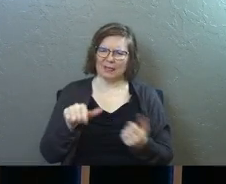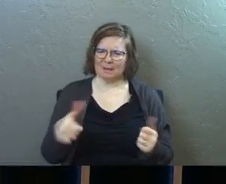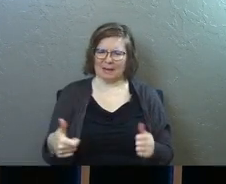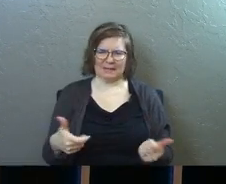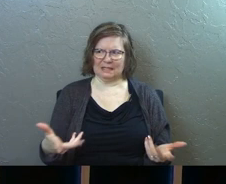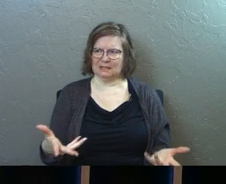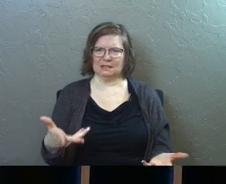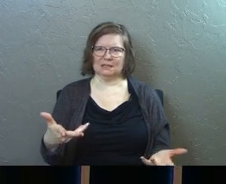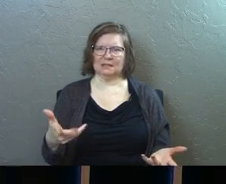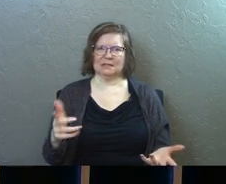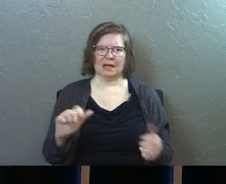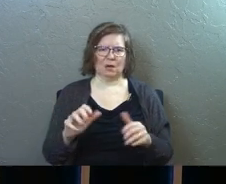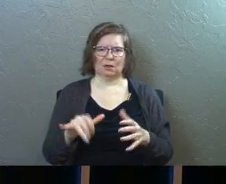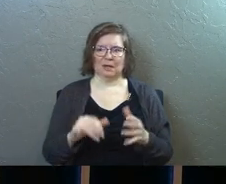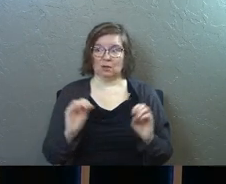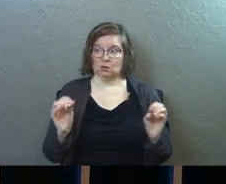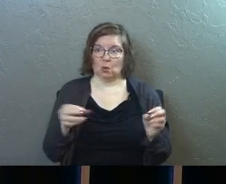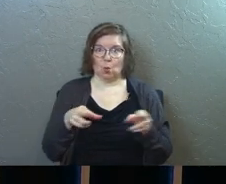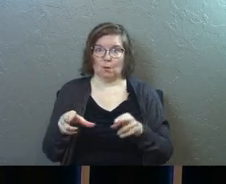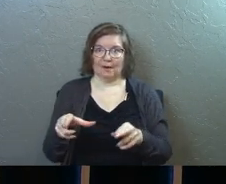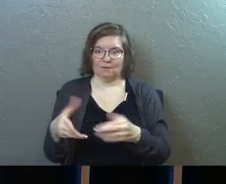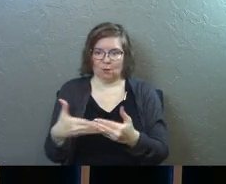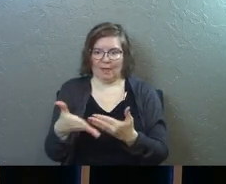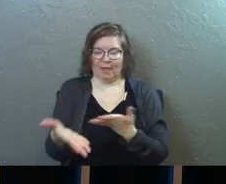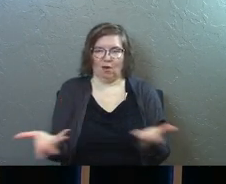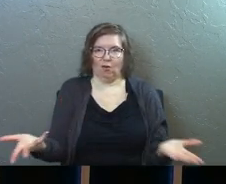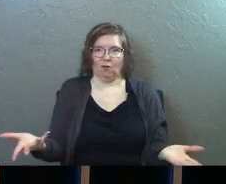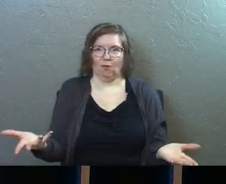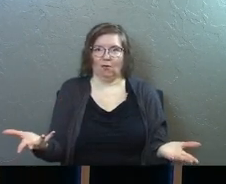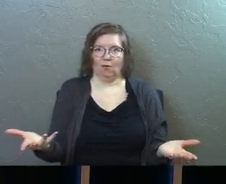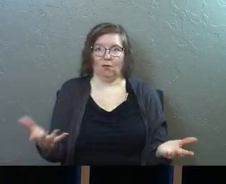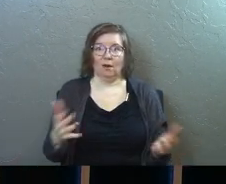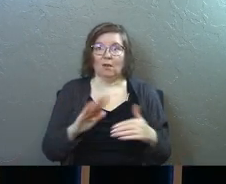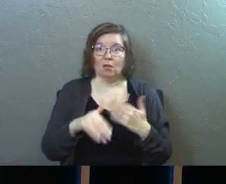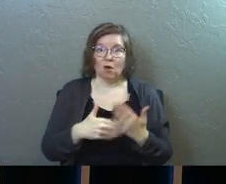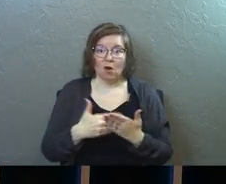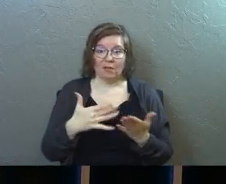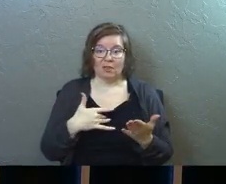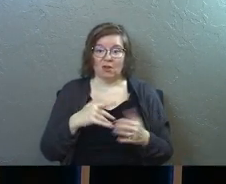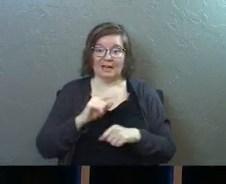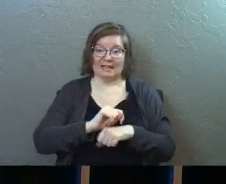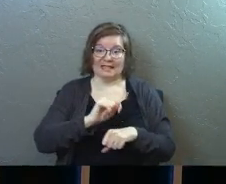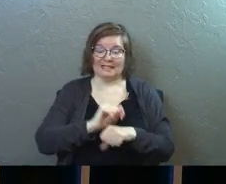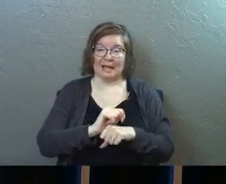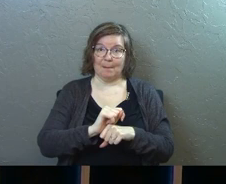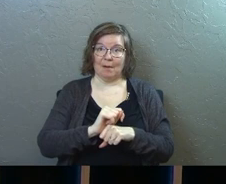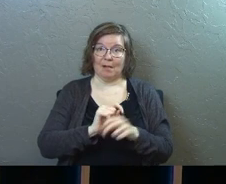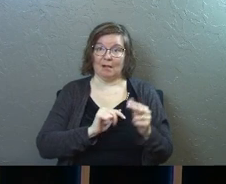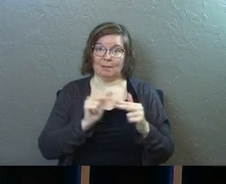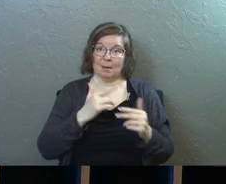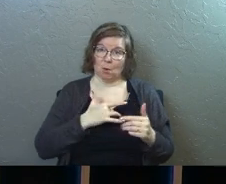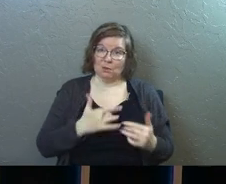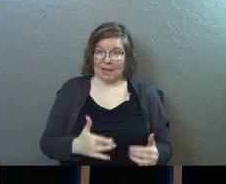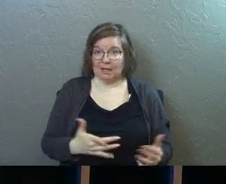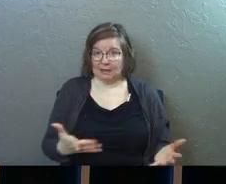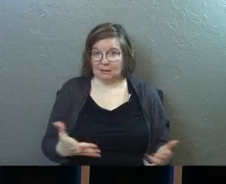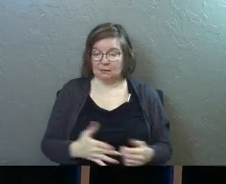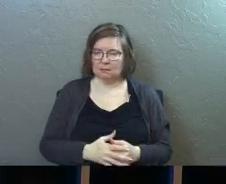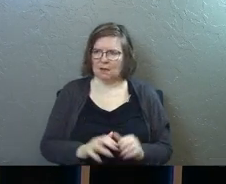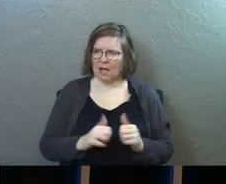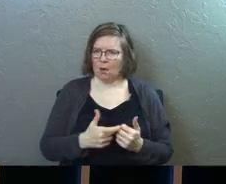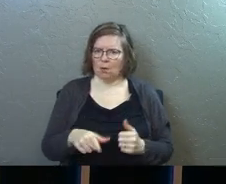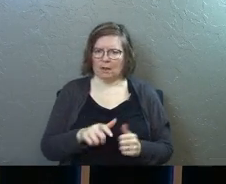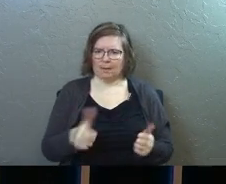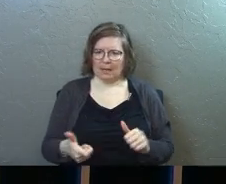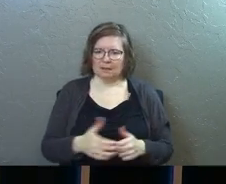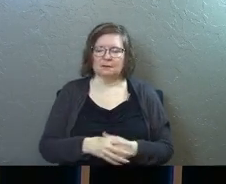they baptized? There's no river right there. They're all there in the temple complex, most likely. How